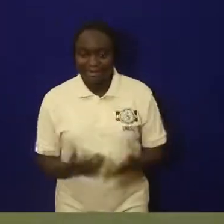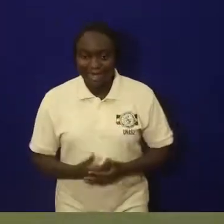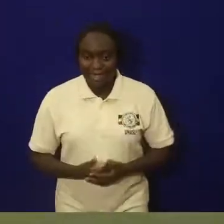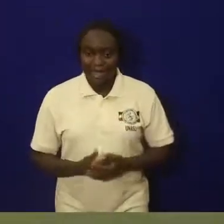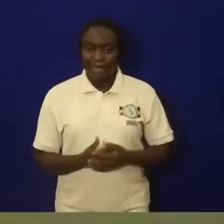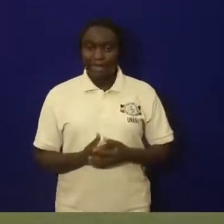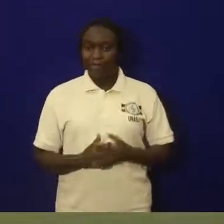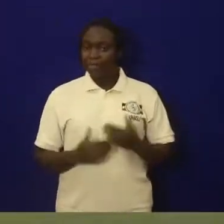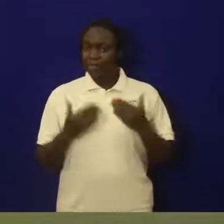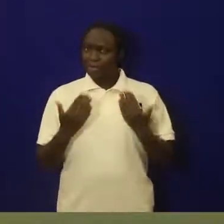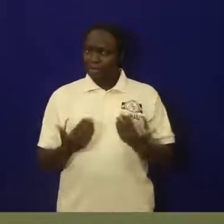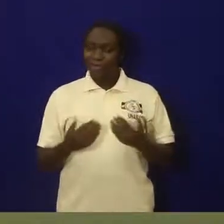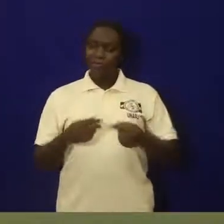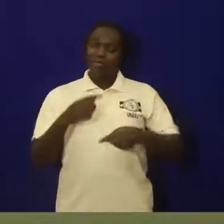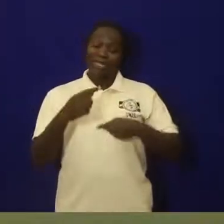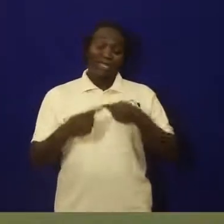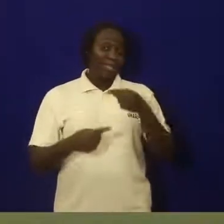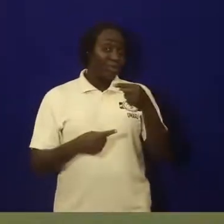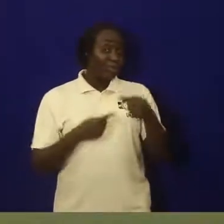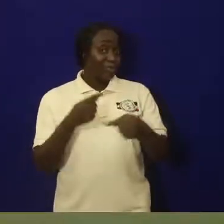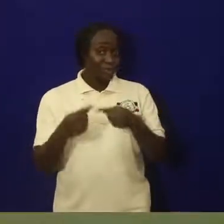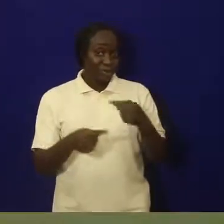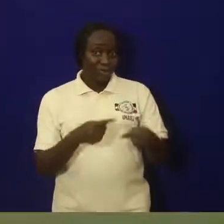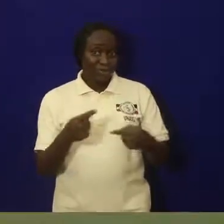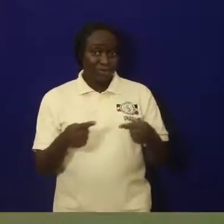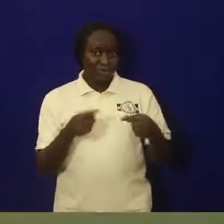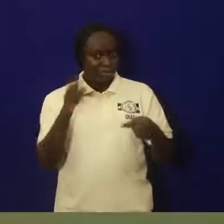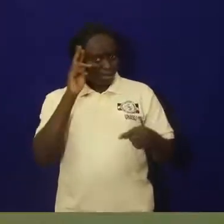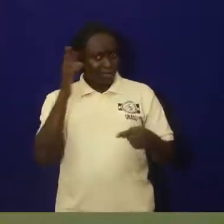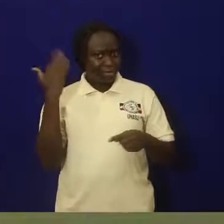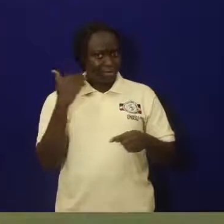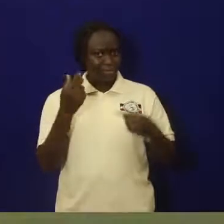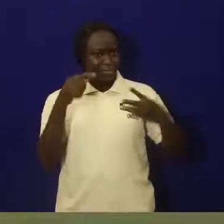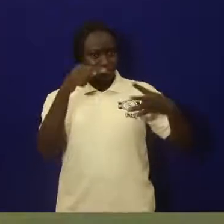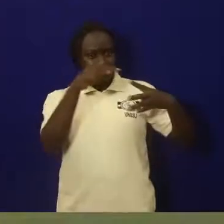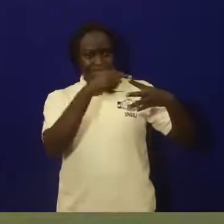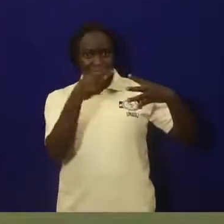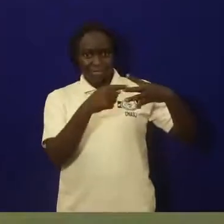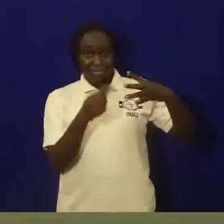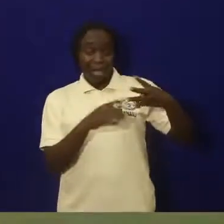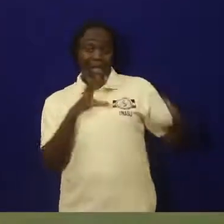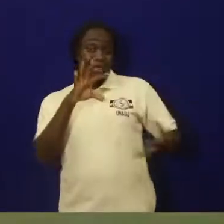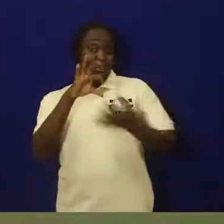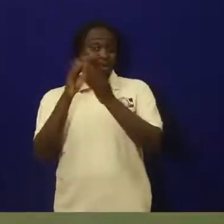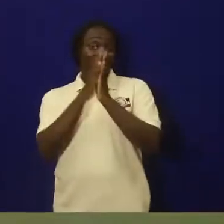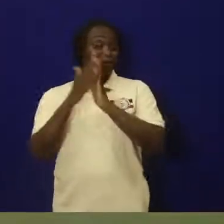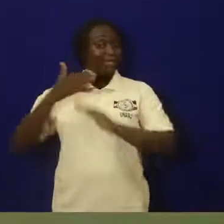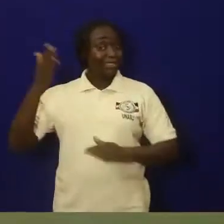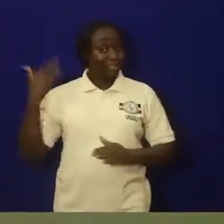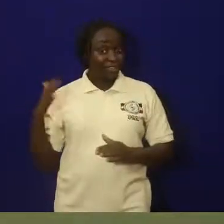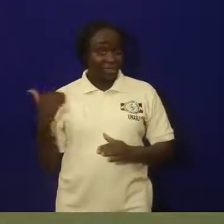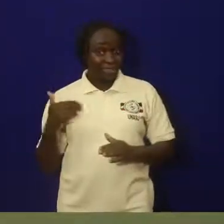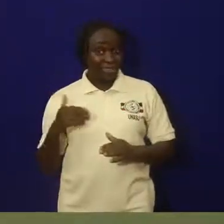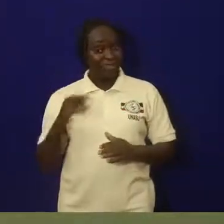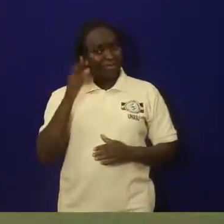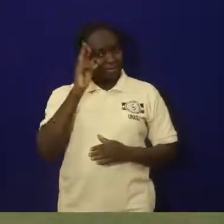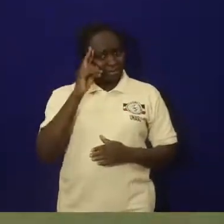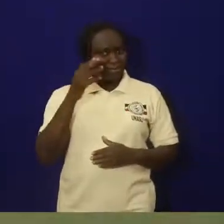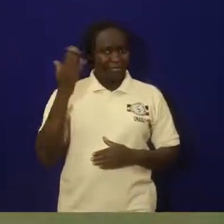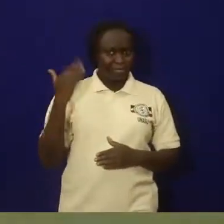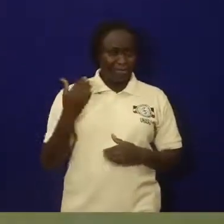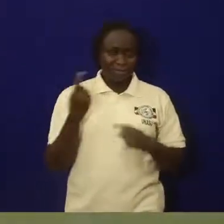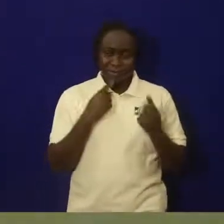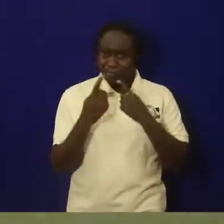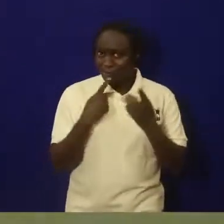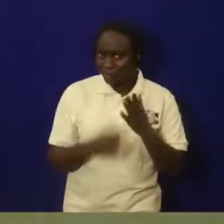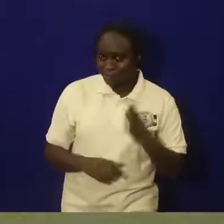learners. And we are still continuing with the sources of human history. Remember, in our first